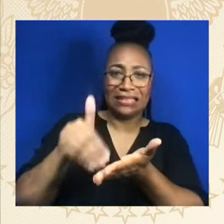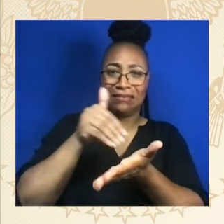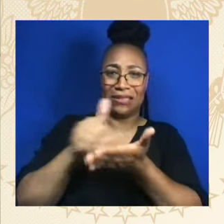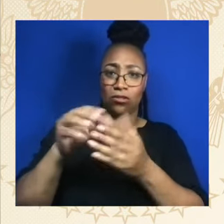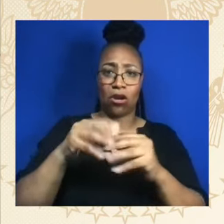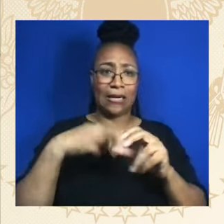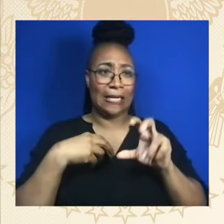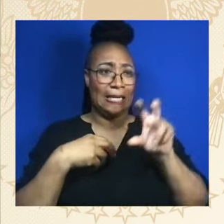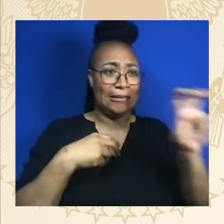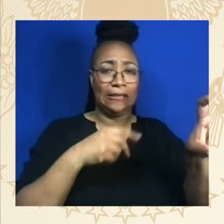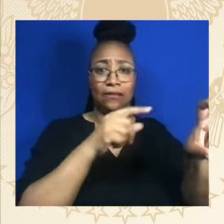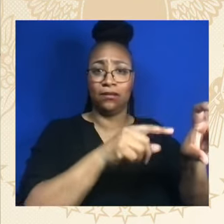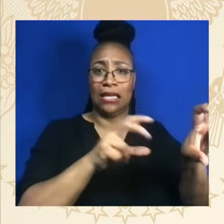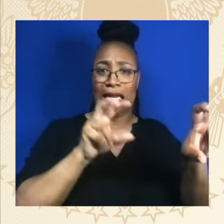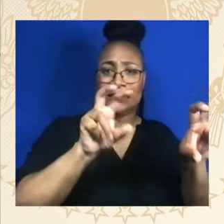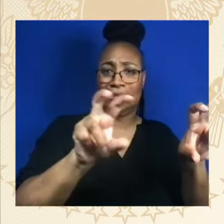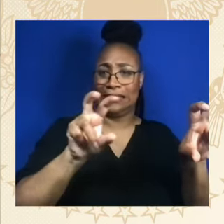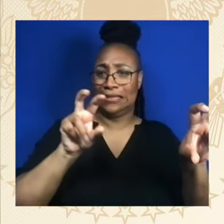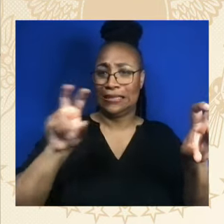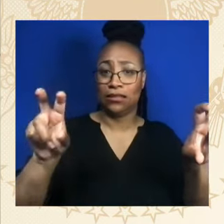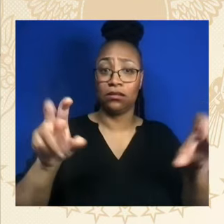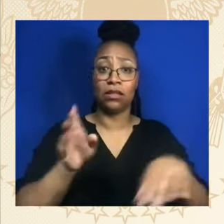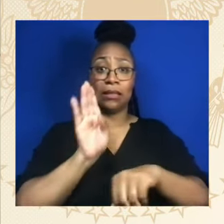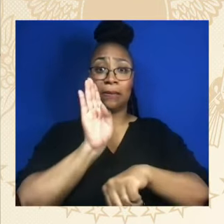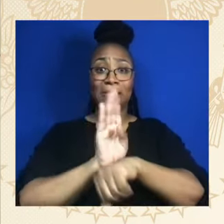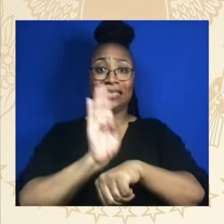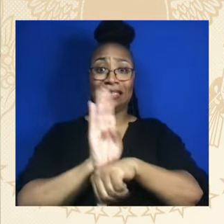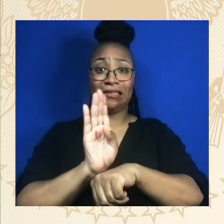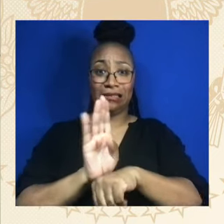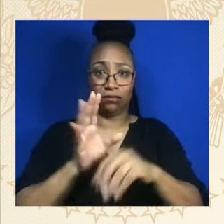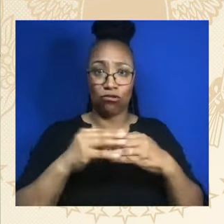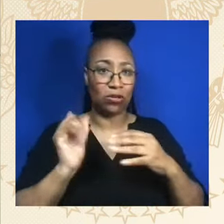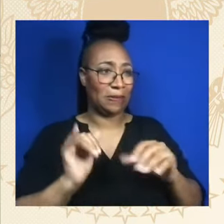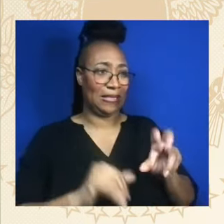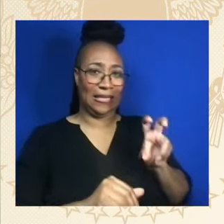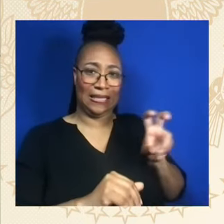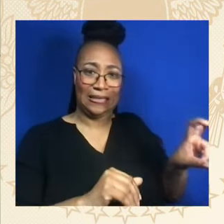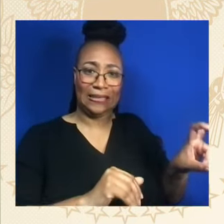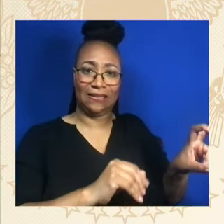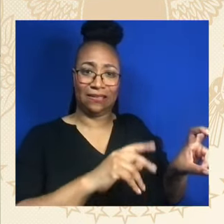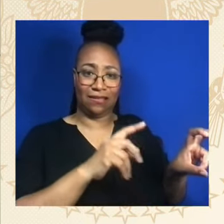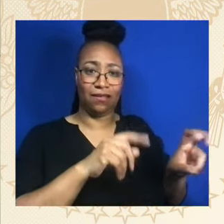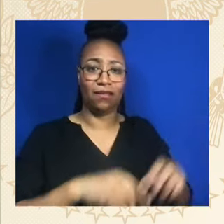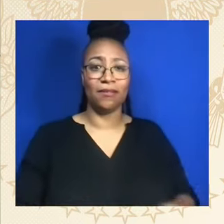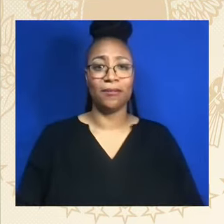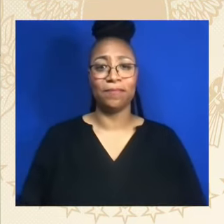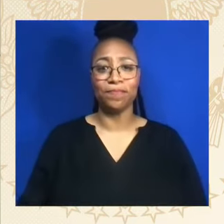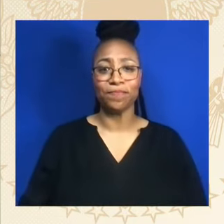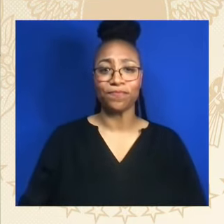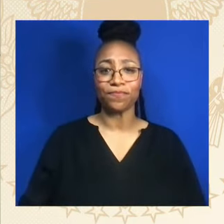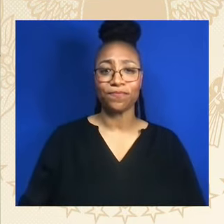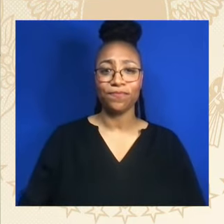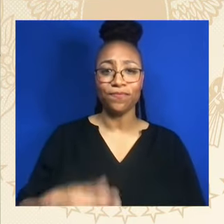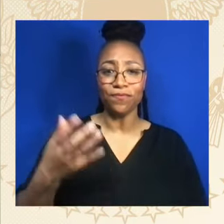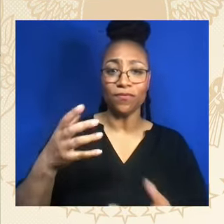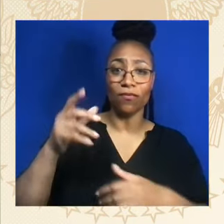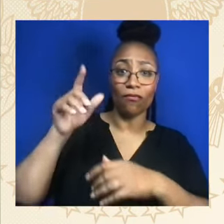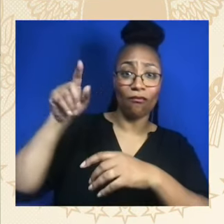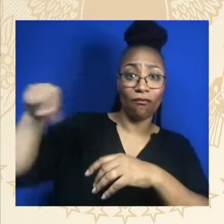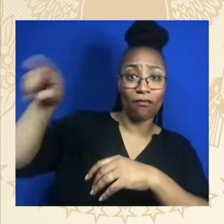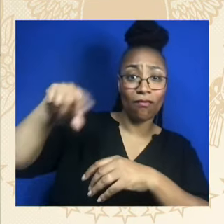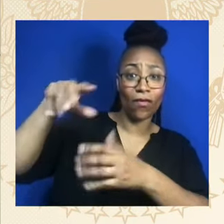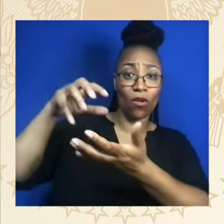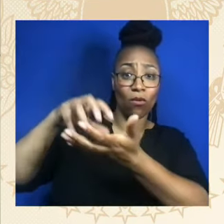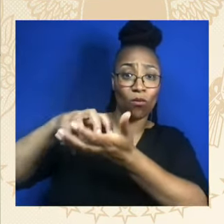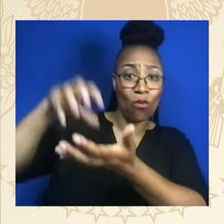One of the best ways to close the racial wealth gap, as was referenced earlier, is to expand access to homeownership. That's how the vast majority of the middle class